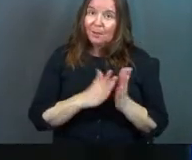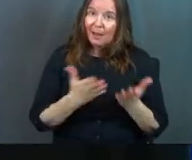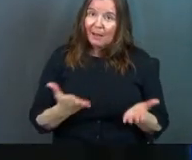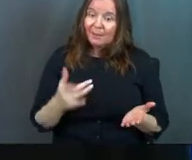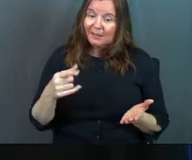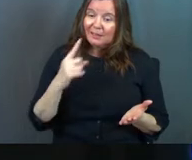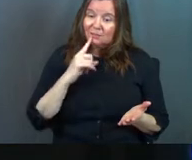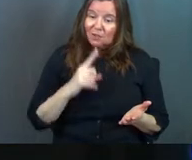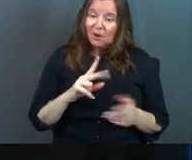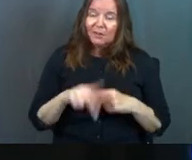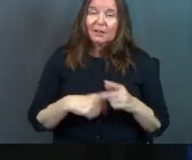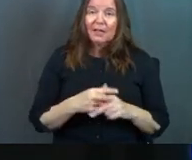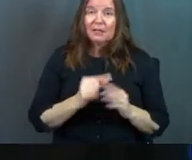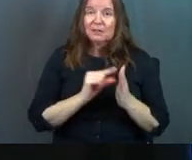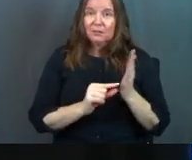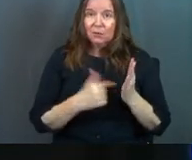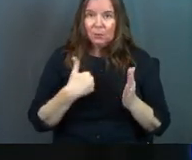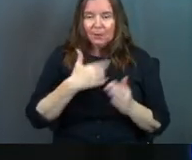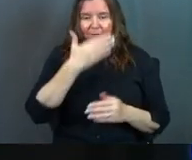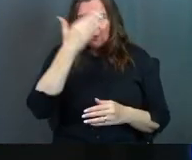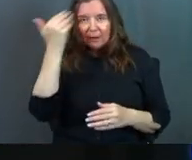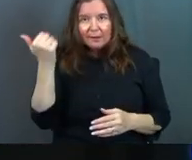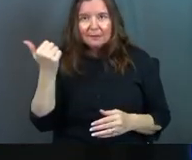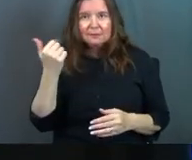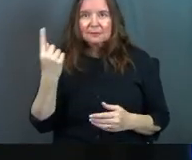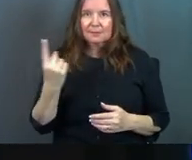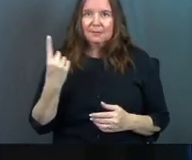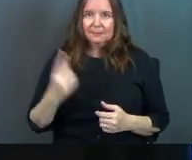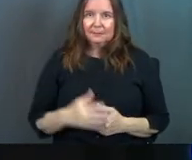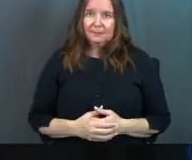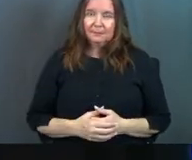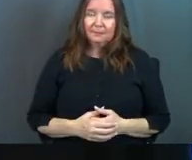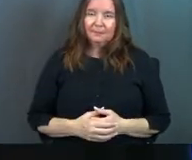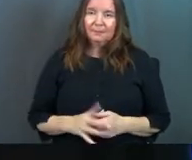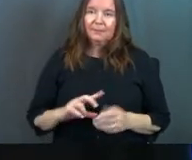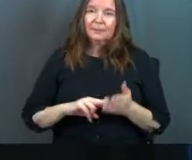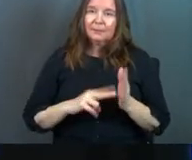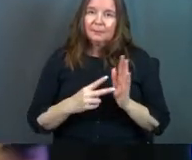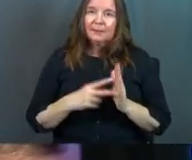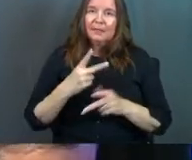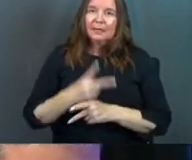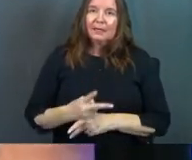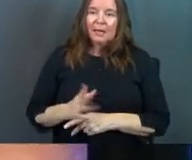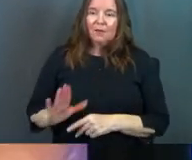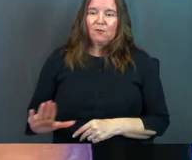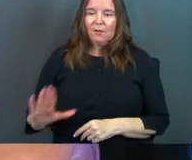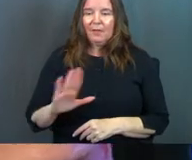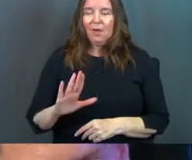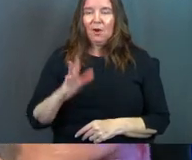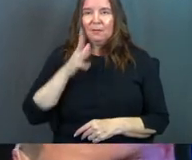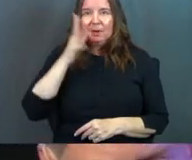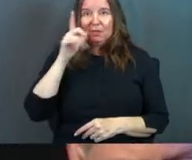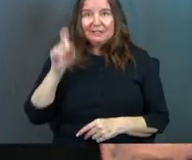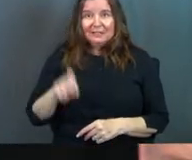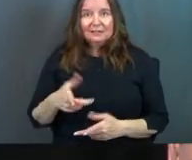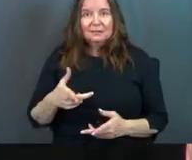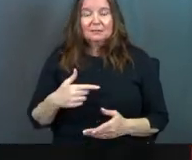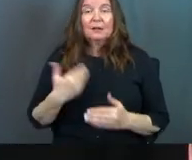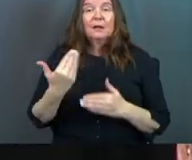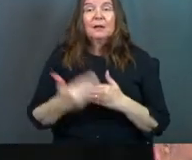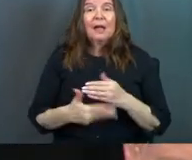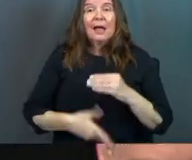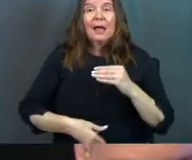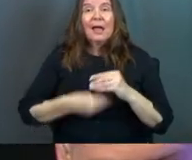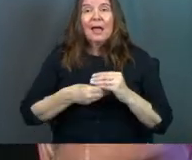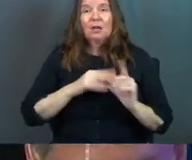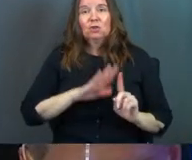Bibles. And these are the kinds of verses that we forget sometimes, but it means care for their needs. Next, add